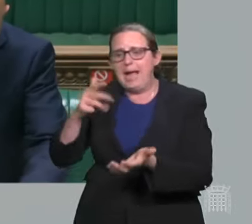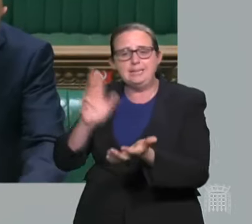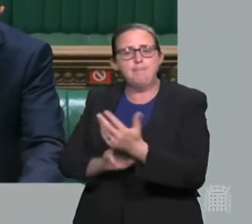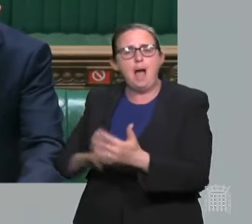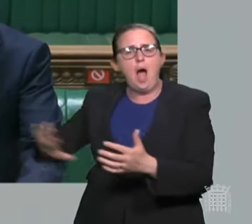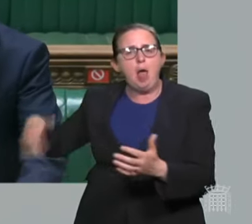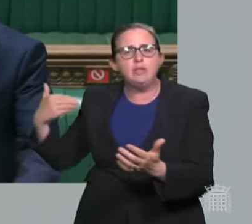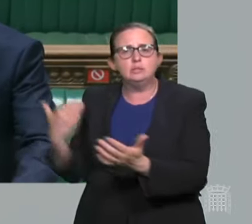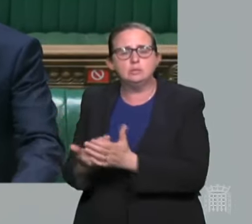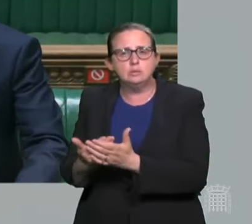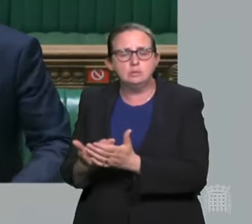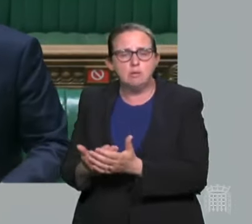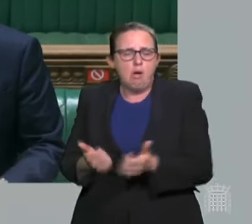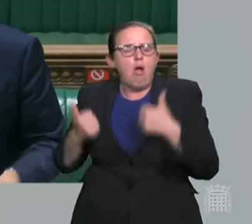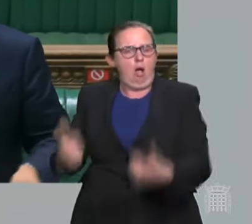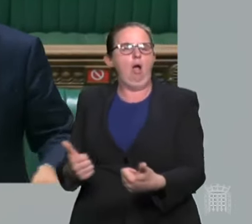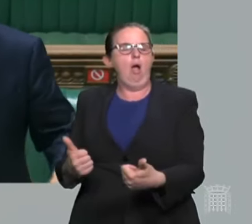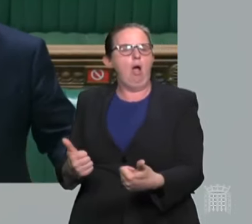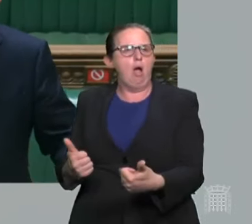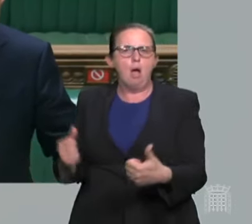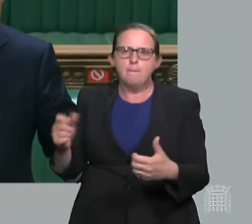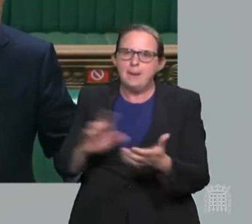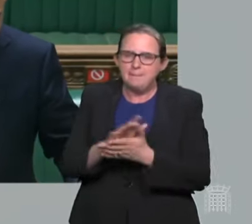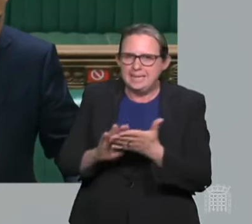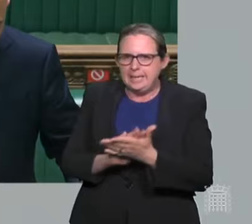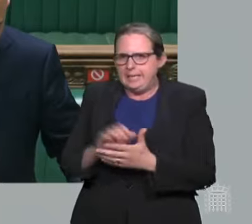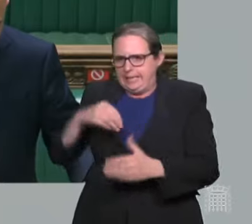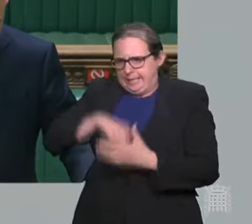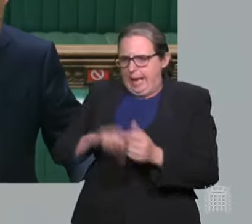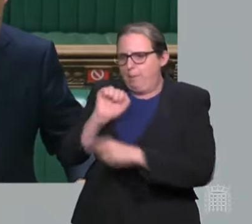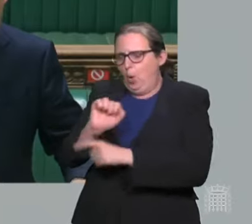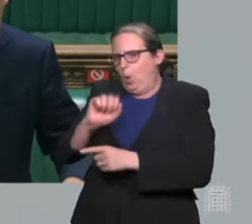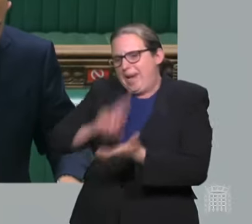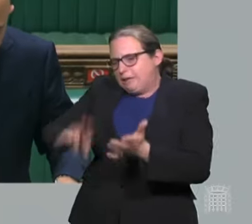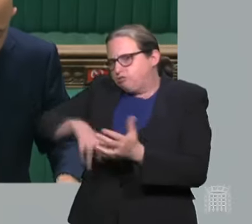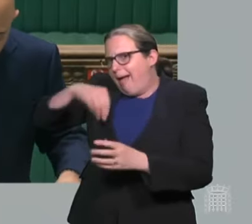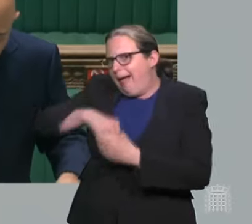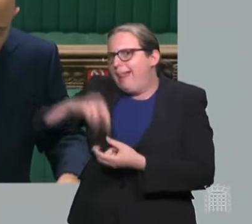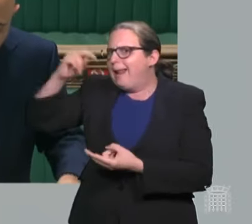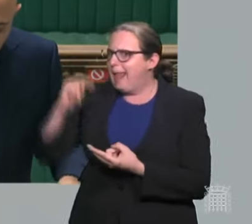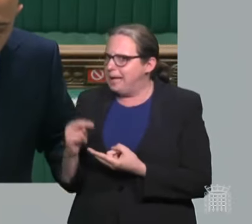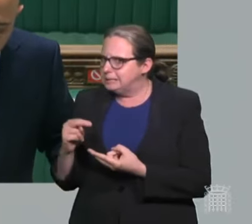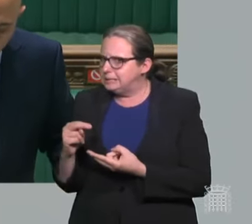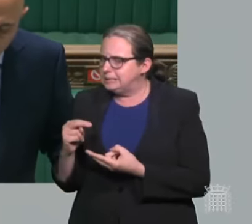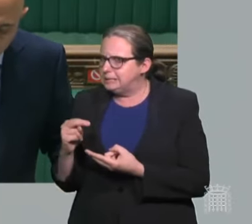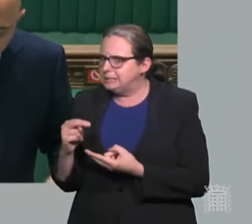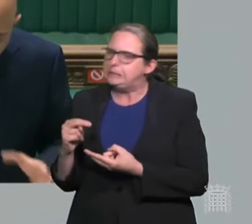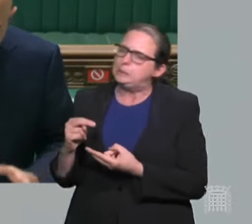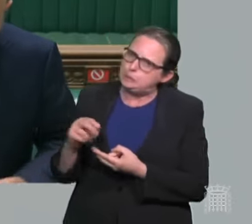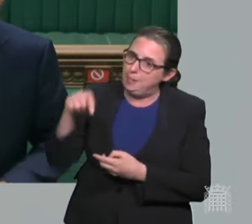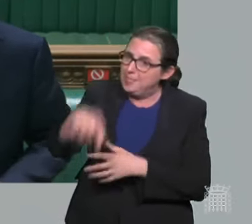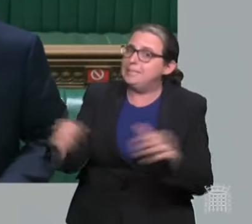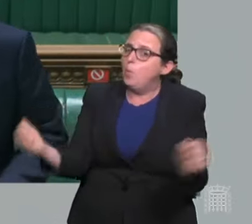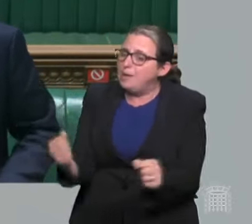That's obviously a good thing, but it does mean that immunity from flu is down. This winter's flu campaign will be